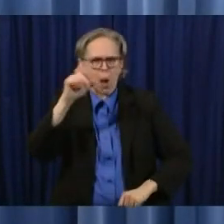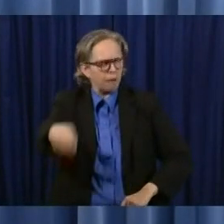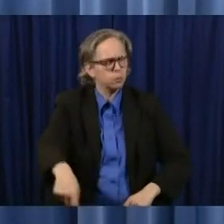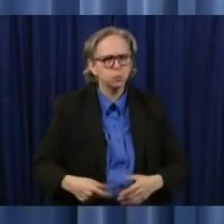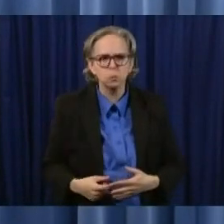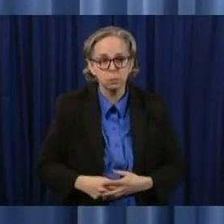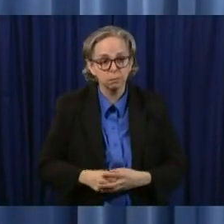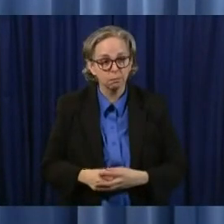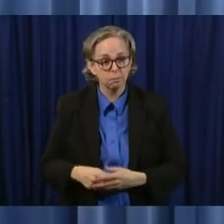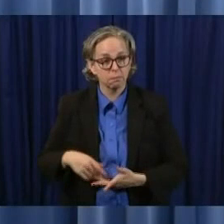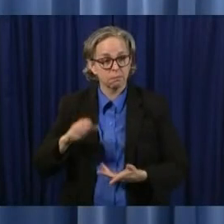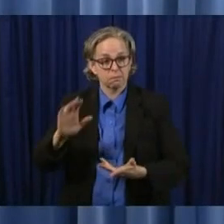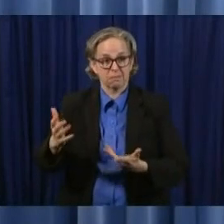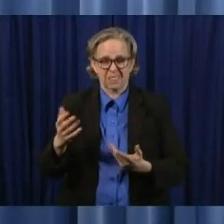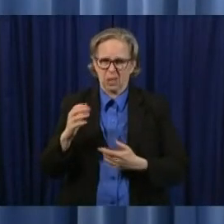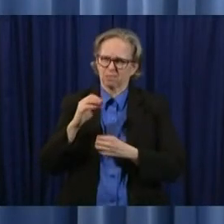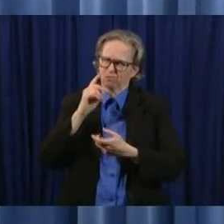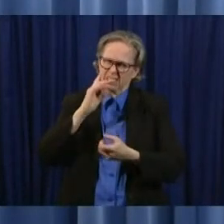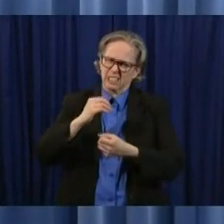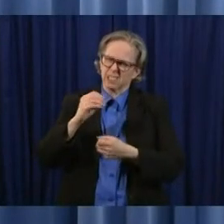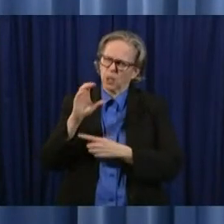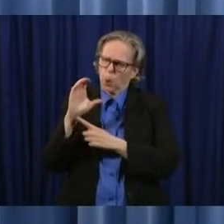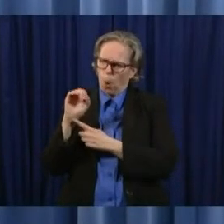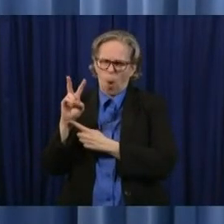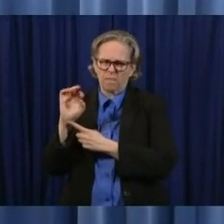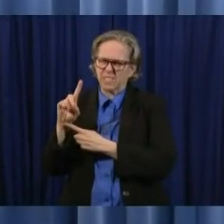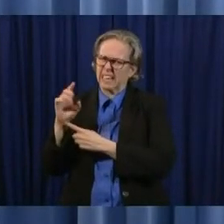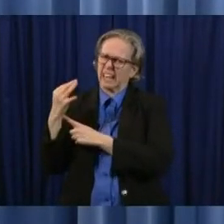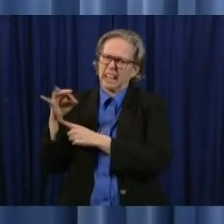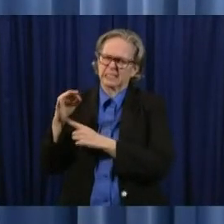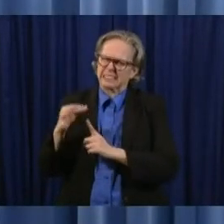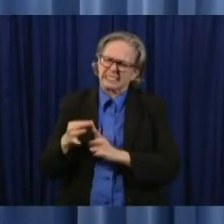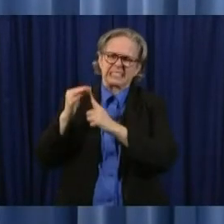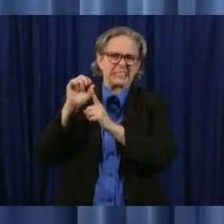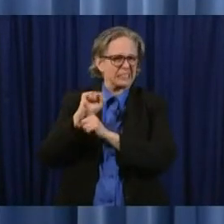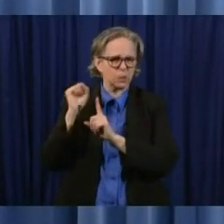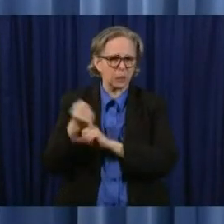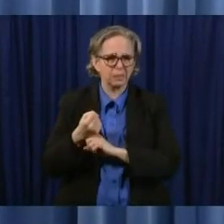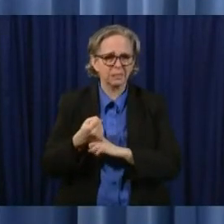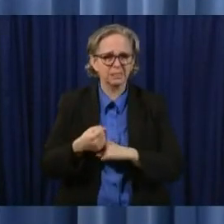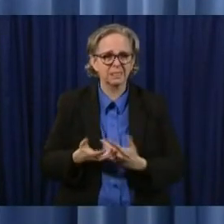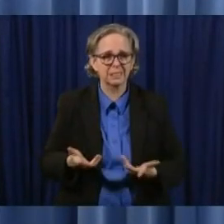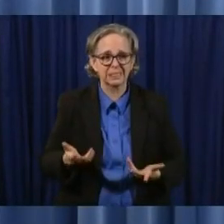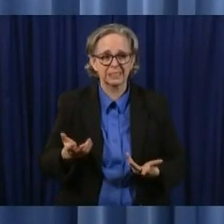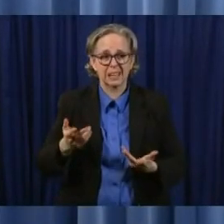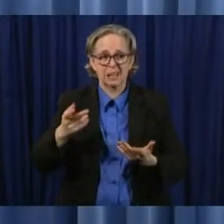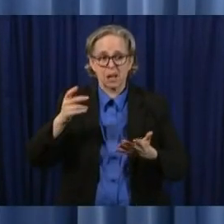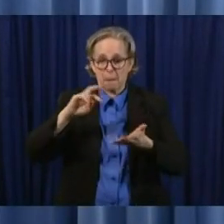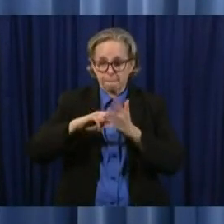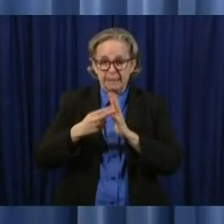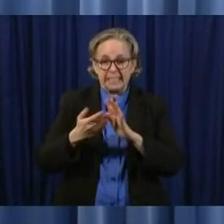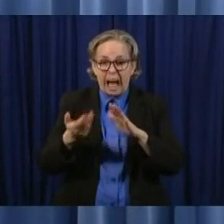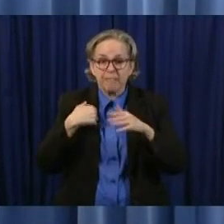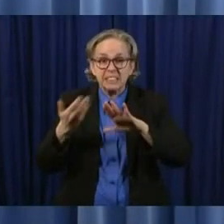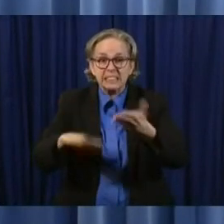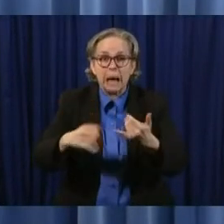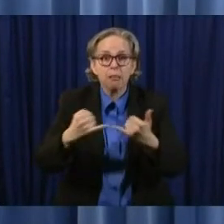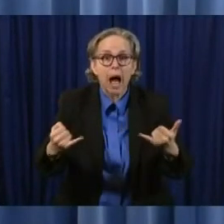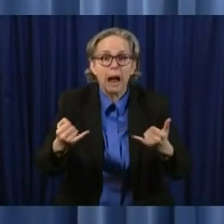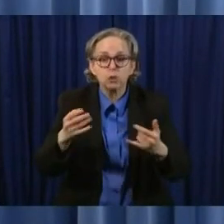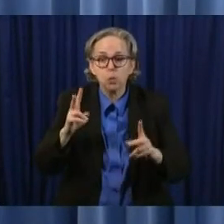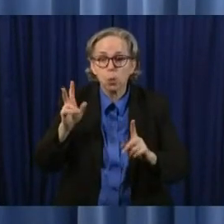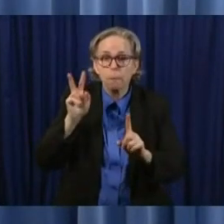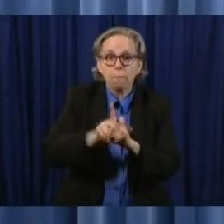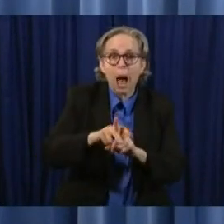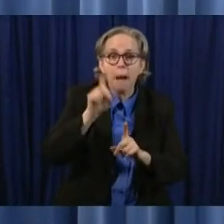Ohio OCJS has not set a deadline for funding requests and there is no cap but we do recommend